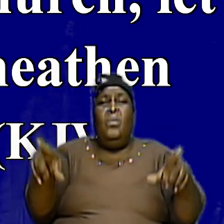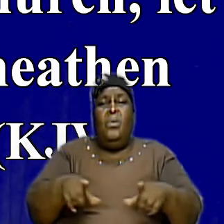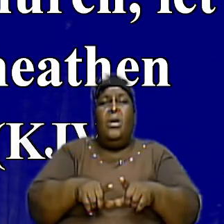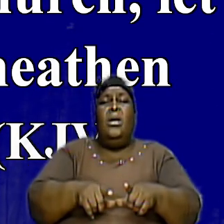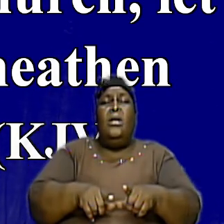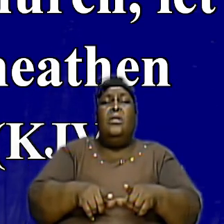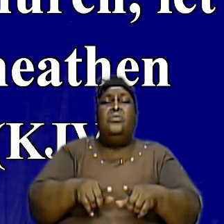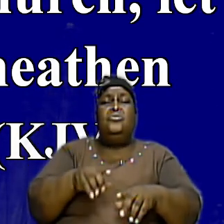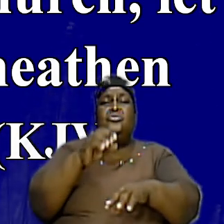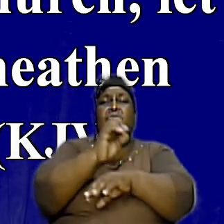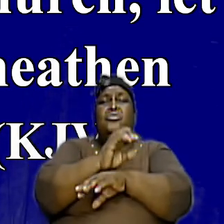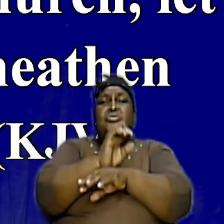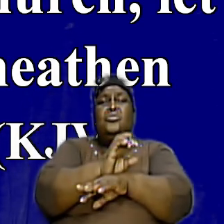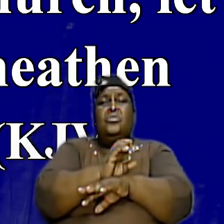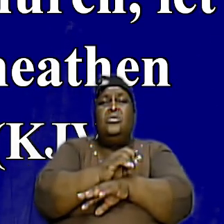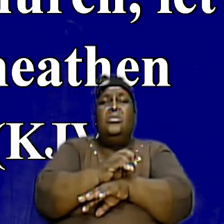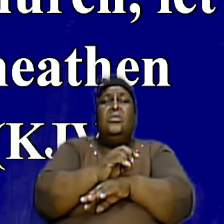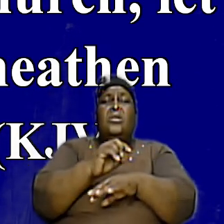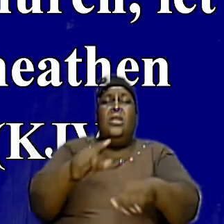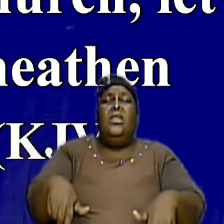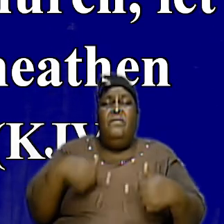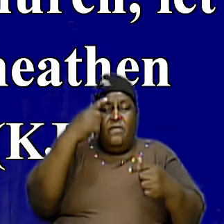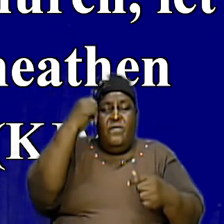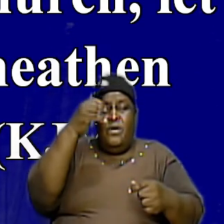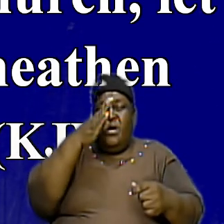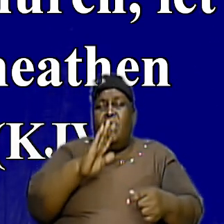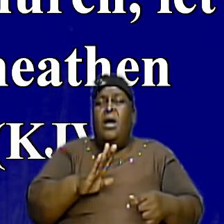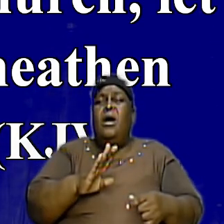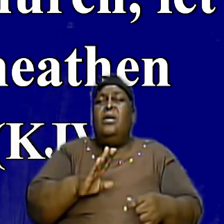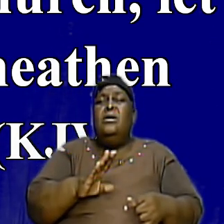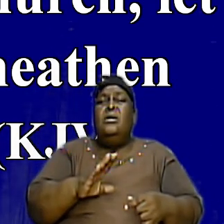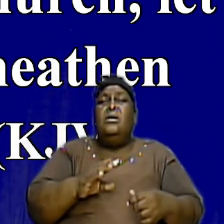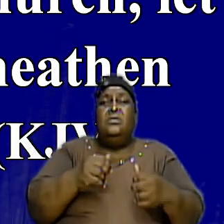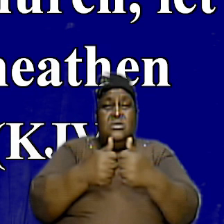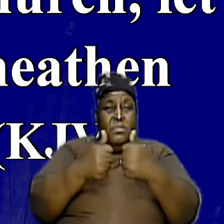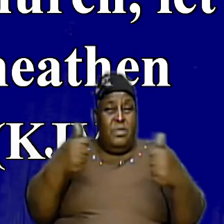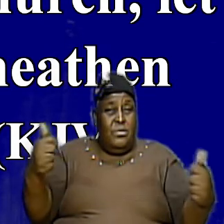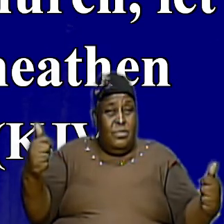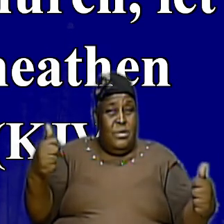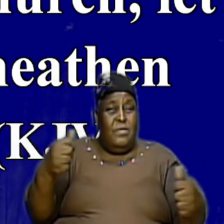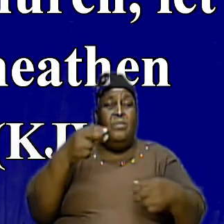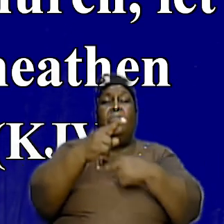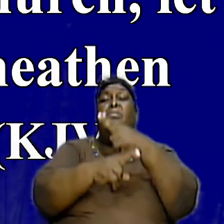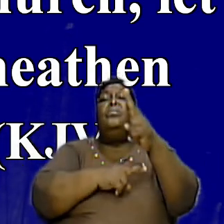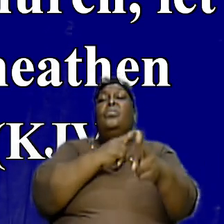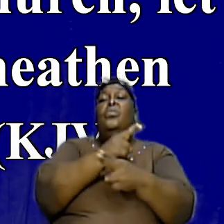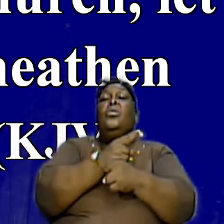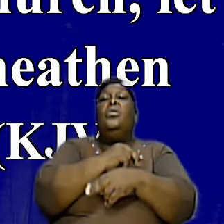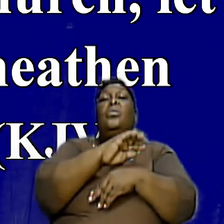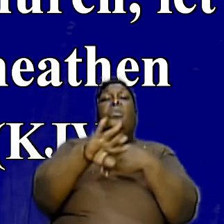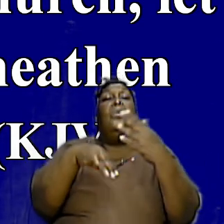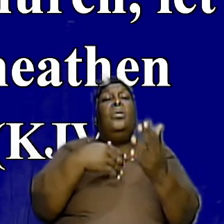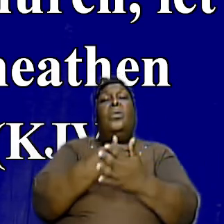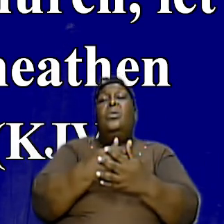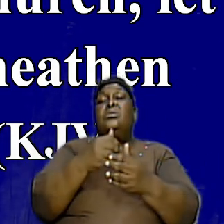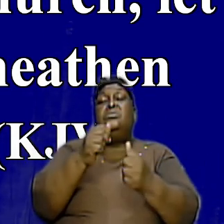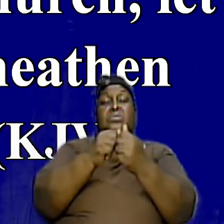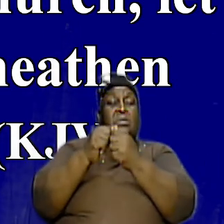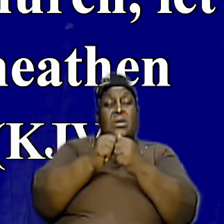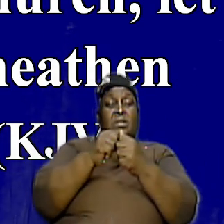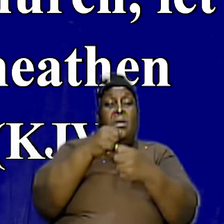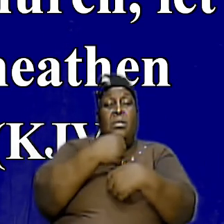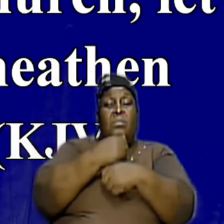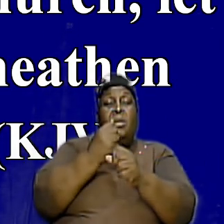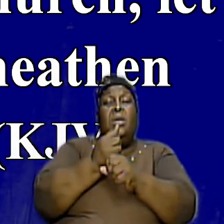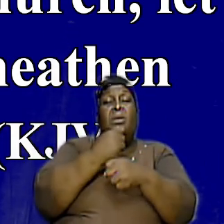Extracted And Separate From The Universal Church We All Together Make Up The Church Universal The